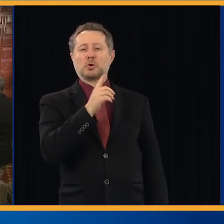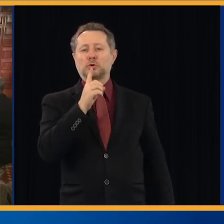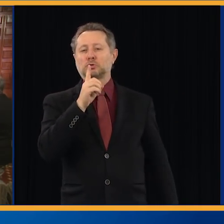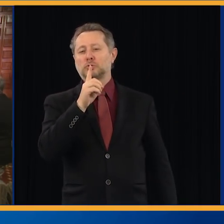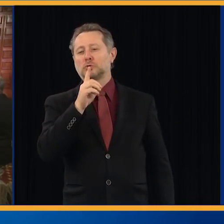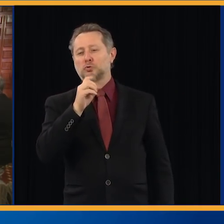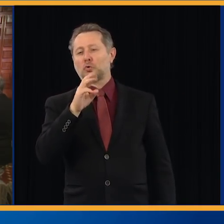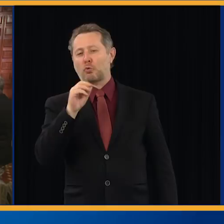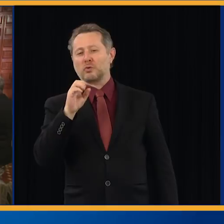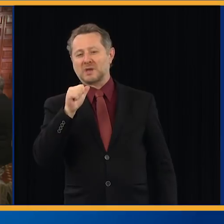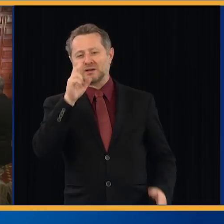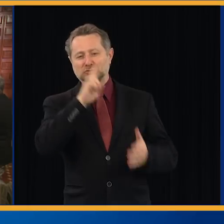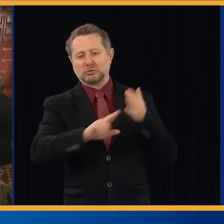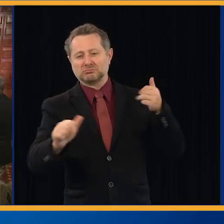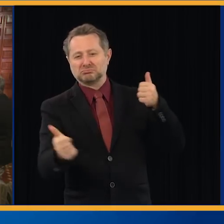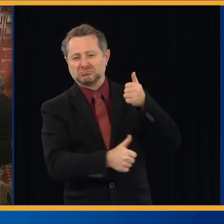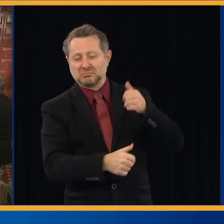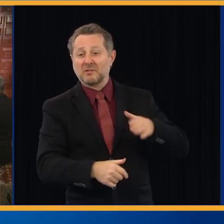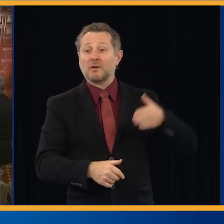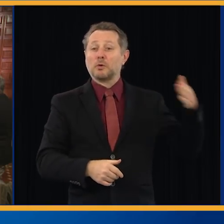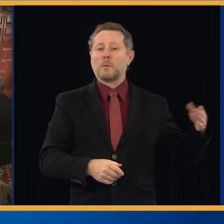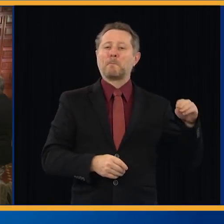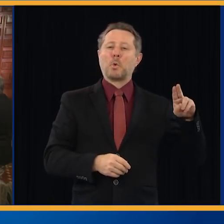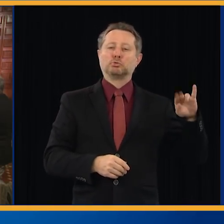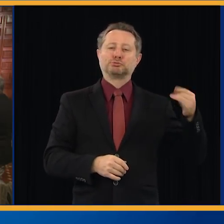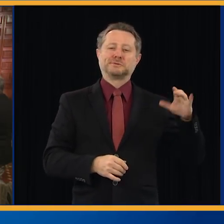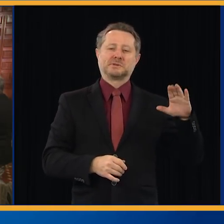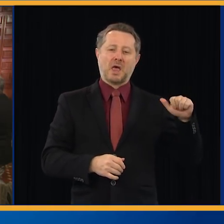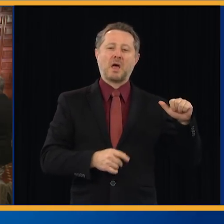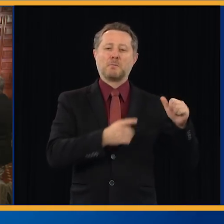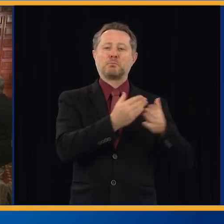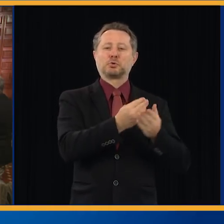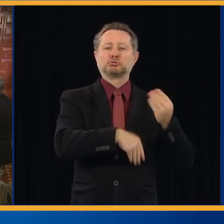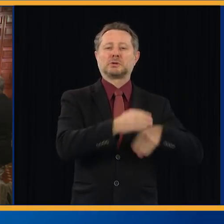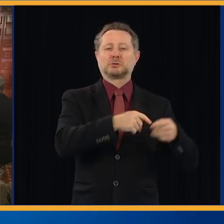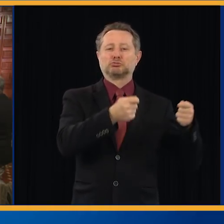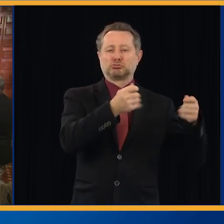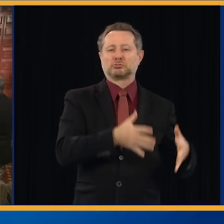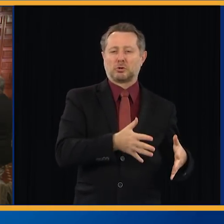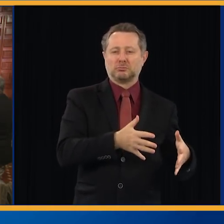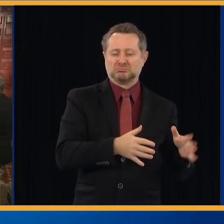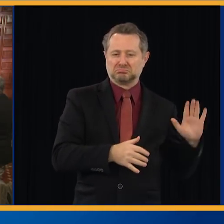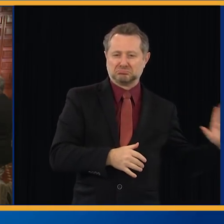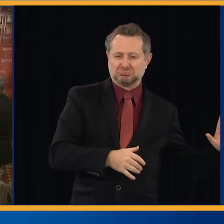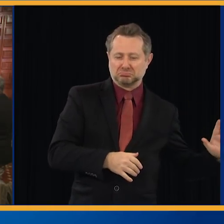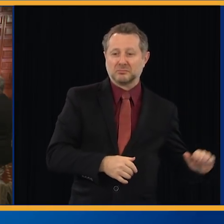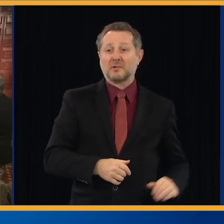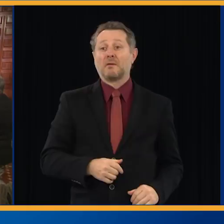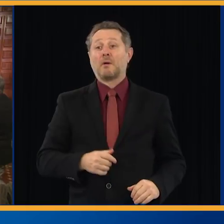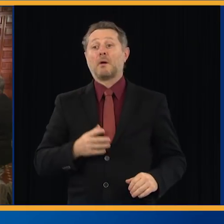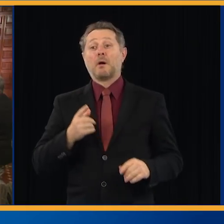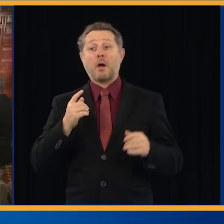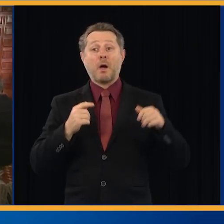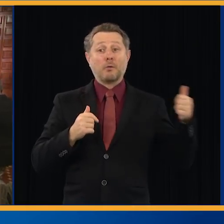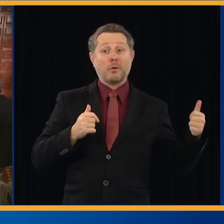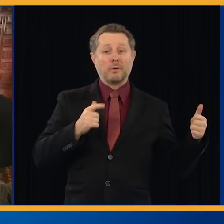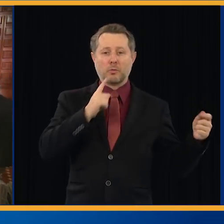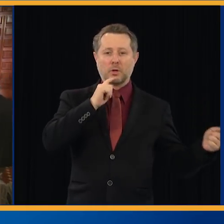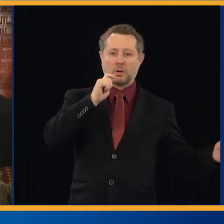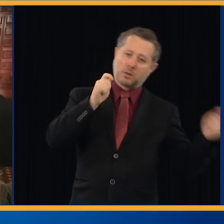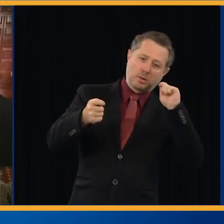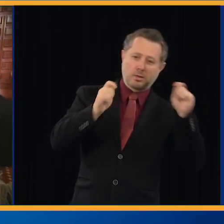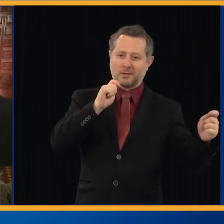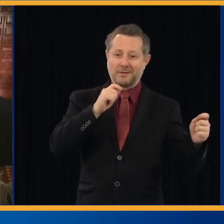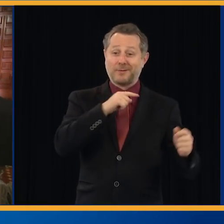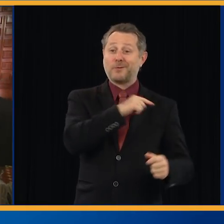Robert Mujica, who is the Budget Director of the State of New York and wears a second hat today, because he's also a